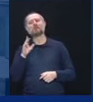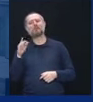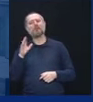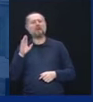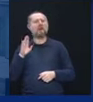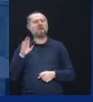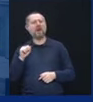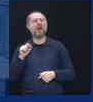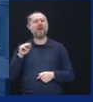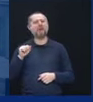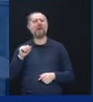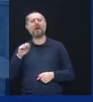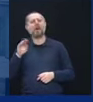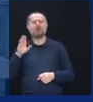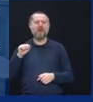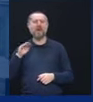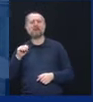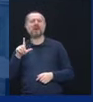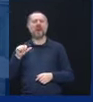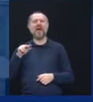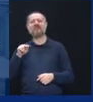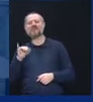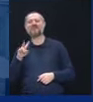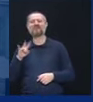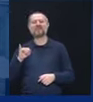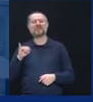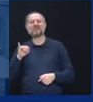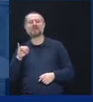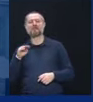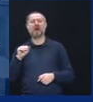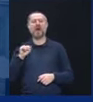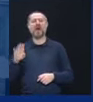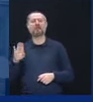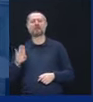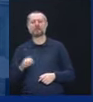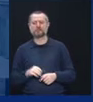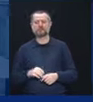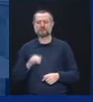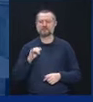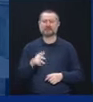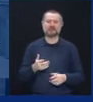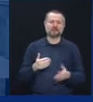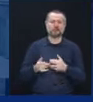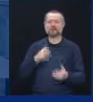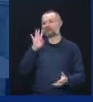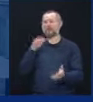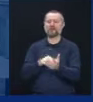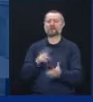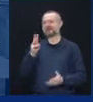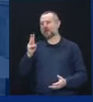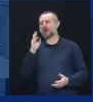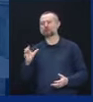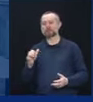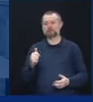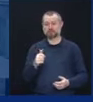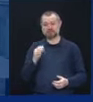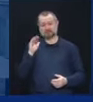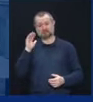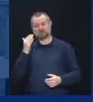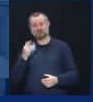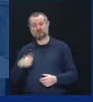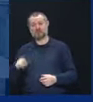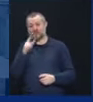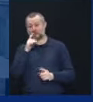Anyway, we have gotten 4,600 doses of this, and it's shown in trials to reduce COVID hospitalization or ER